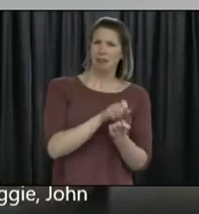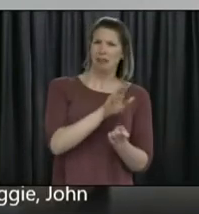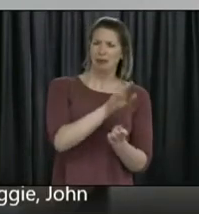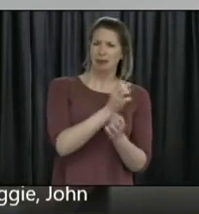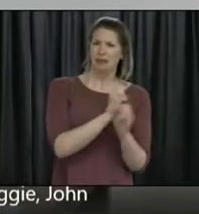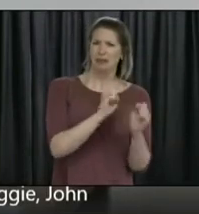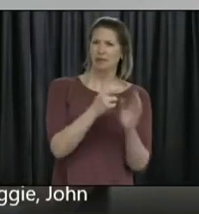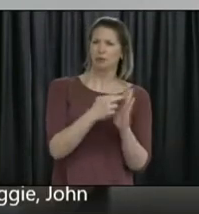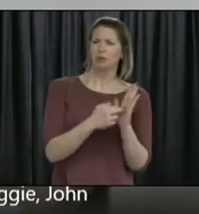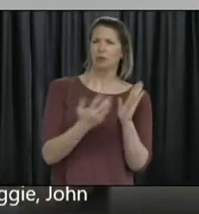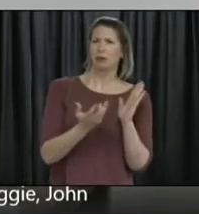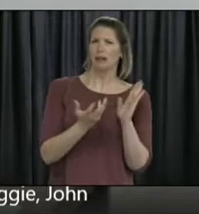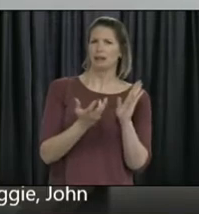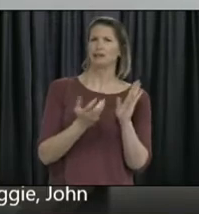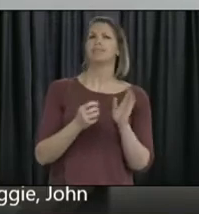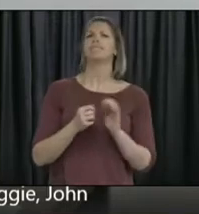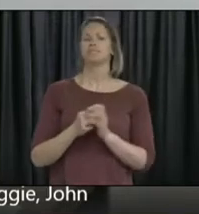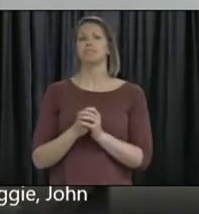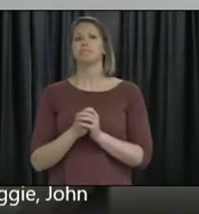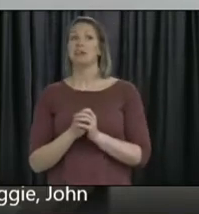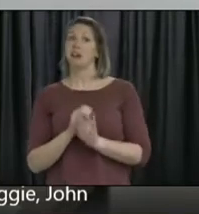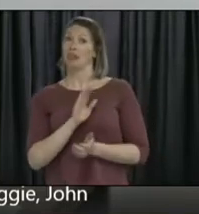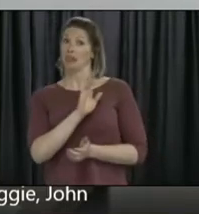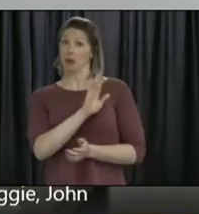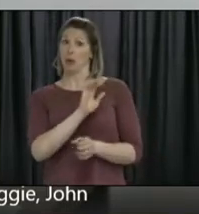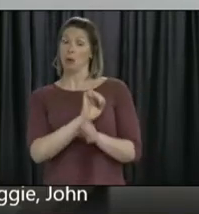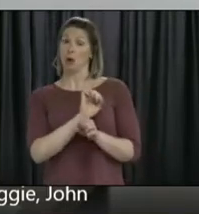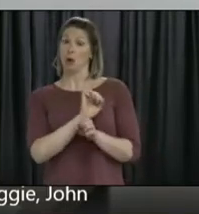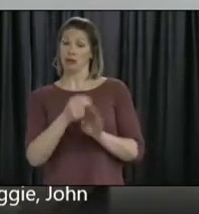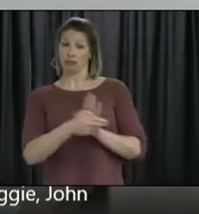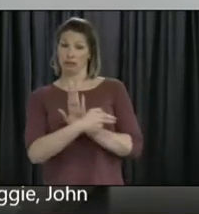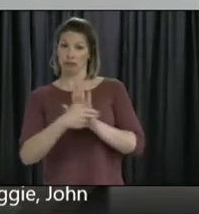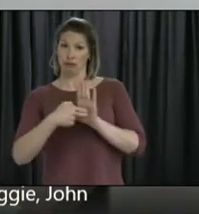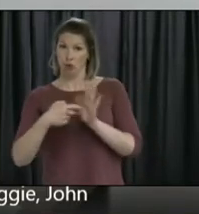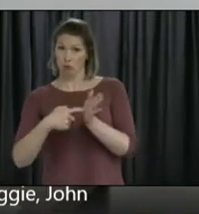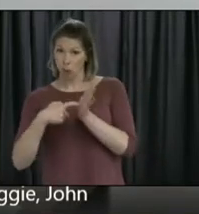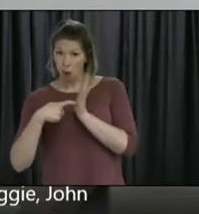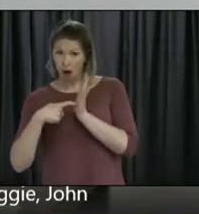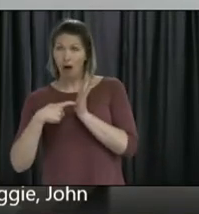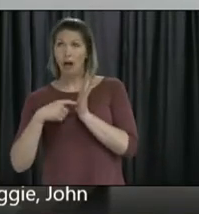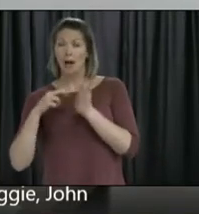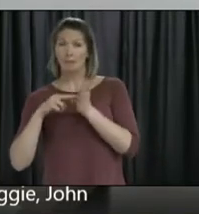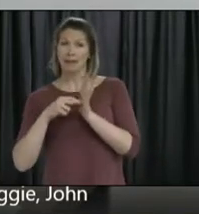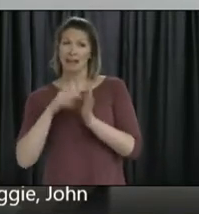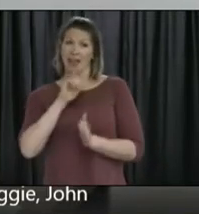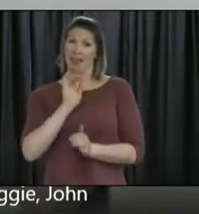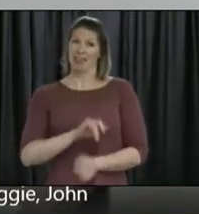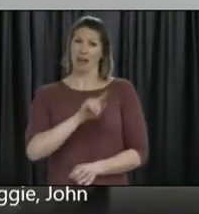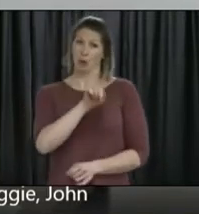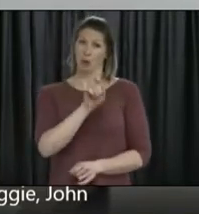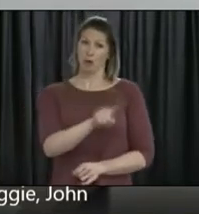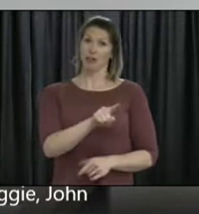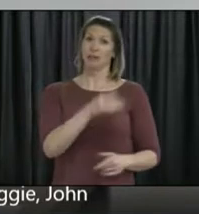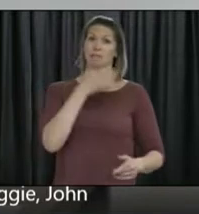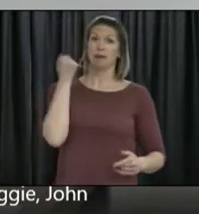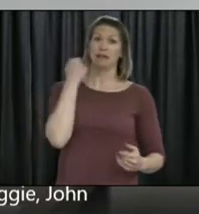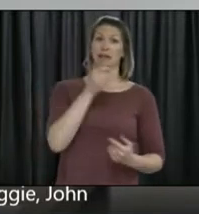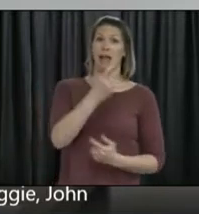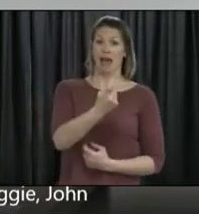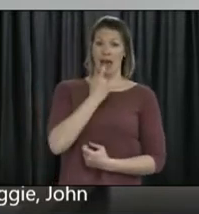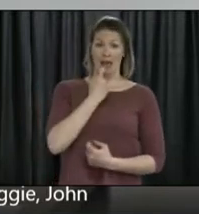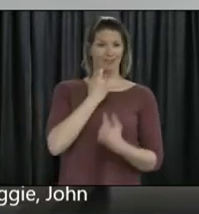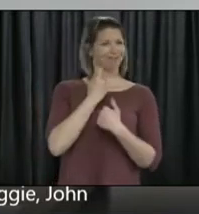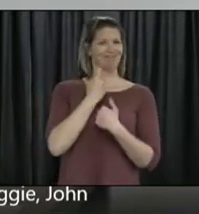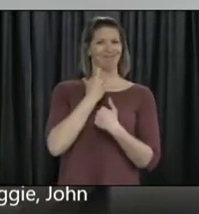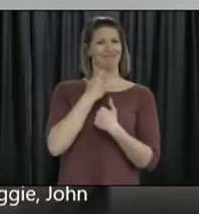government anyway, that it regarded as essential. I would suggest you would be best addressing your question either to Memorial or Transportation